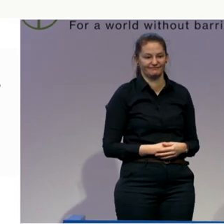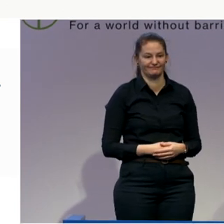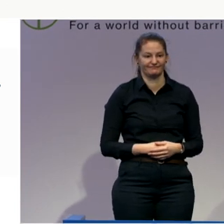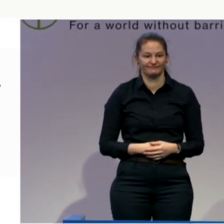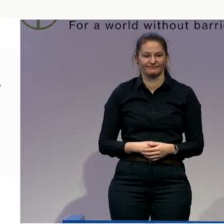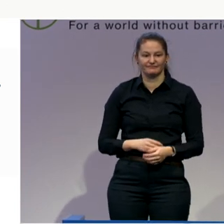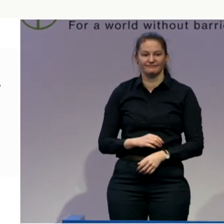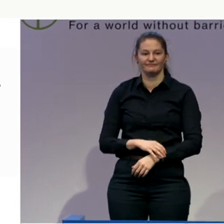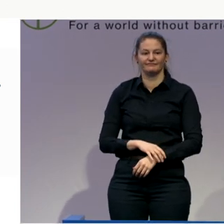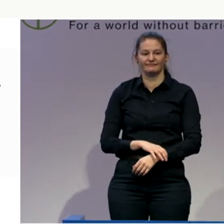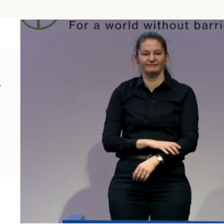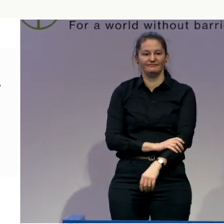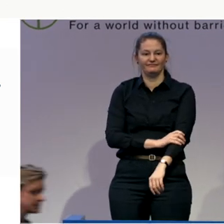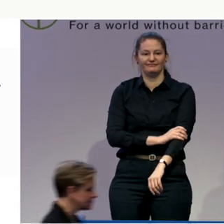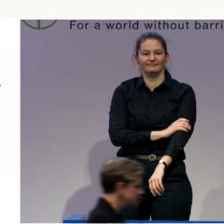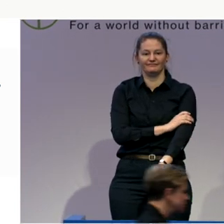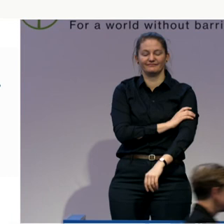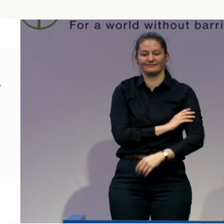I can't see people. Yeah.